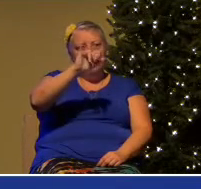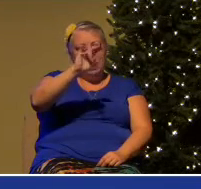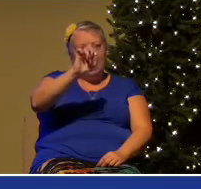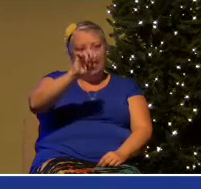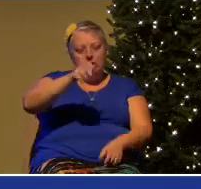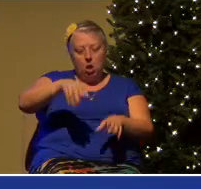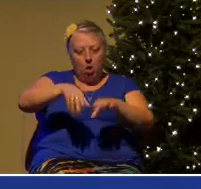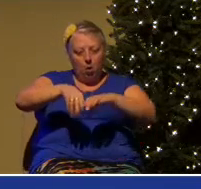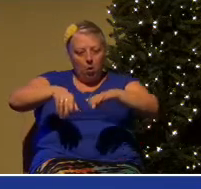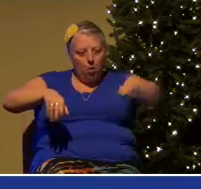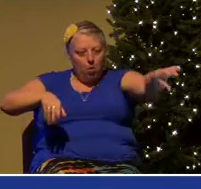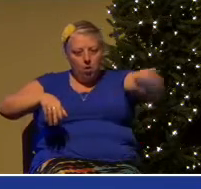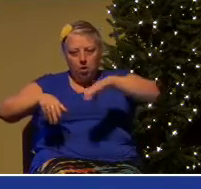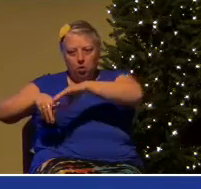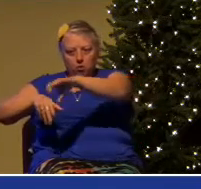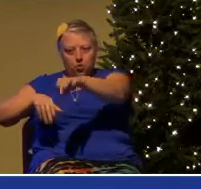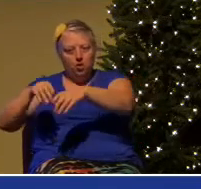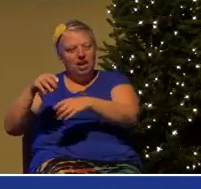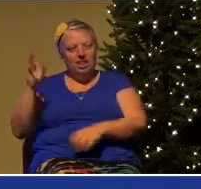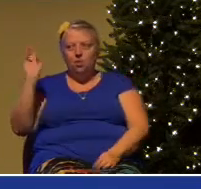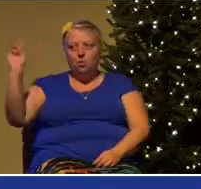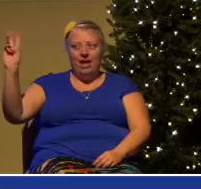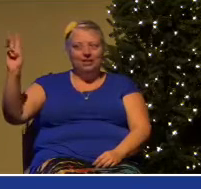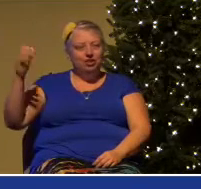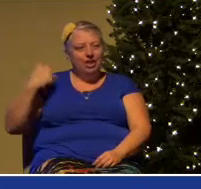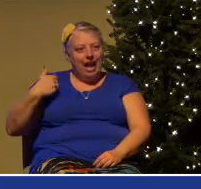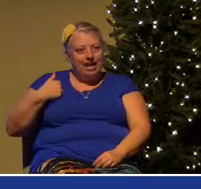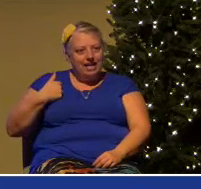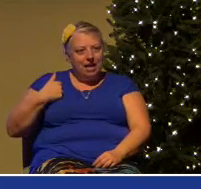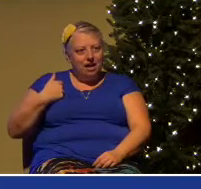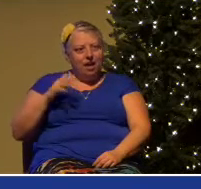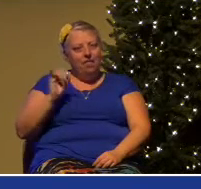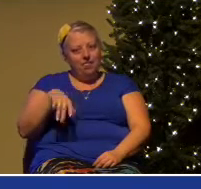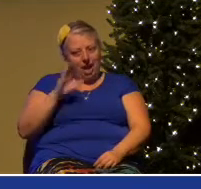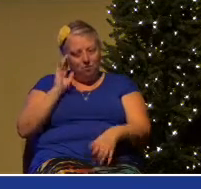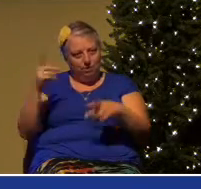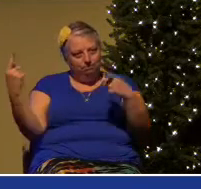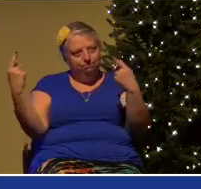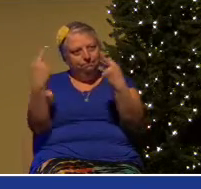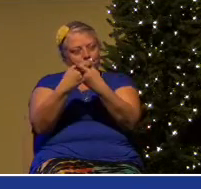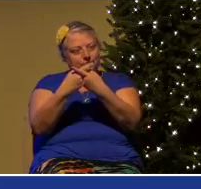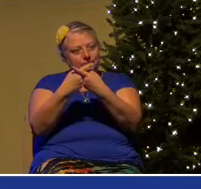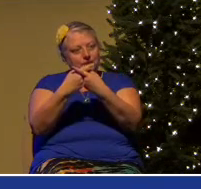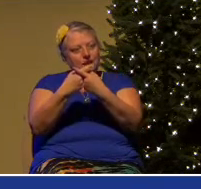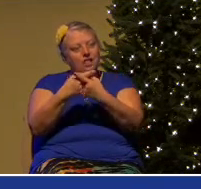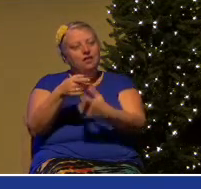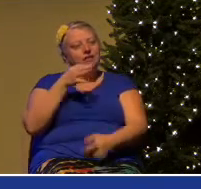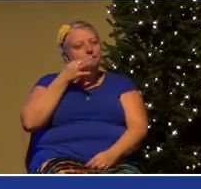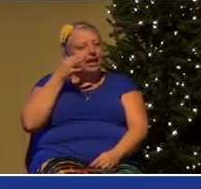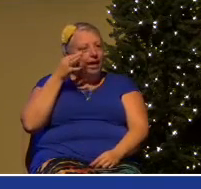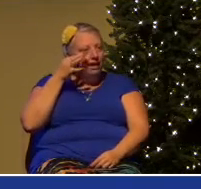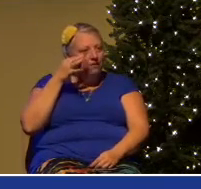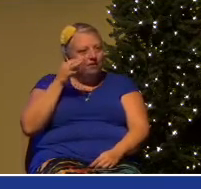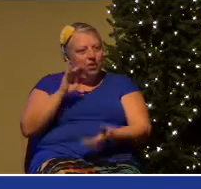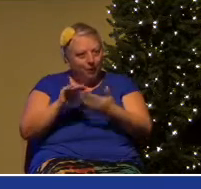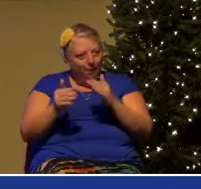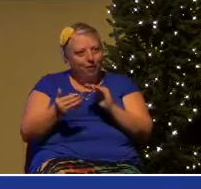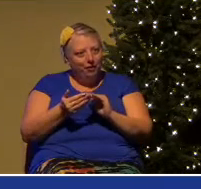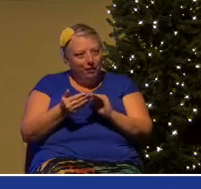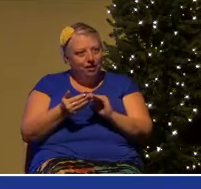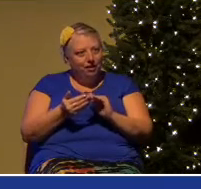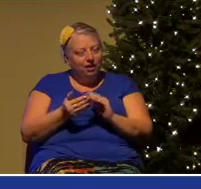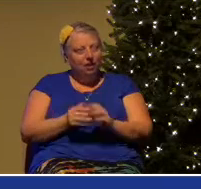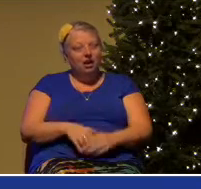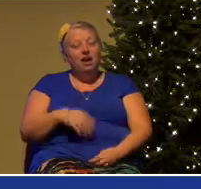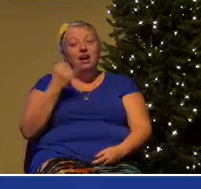of the clashes in our culture between the oil industry and the aboriginal community, among others. If you're following the news,